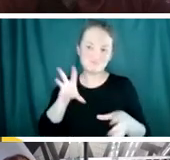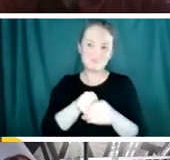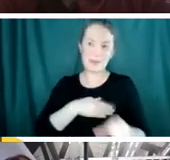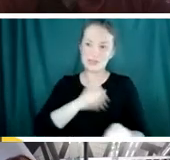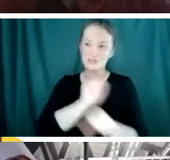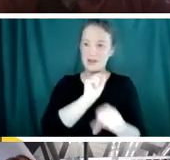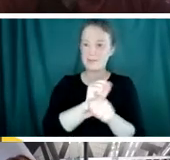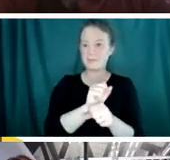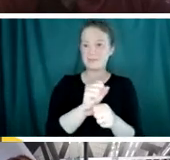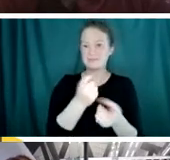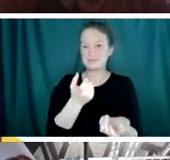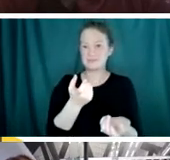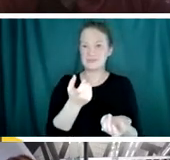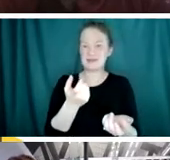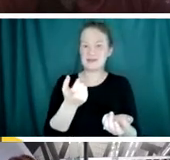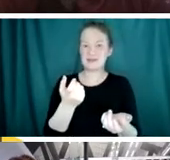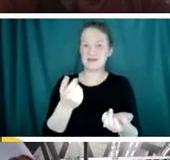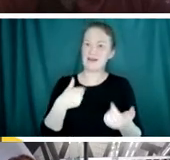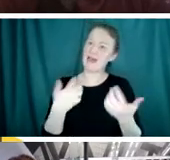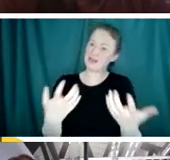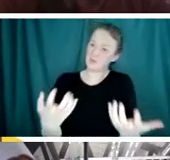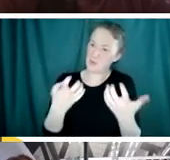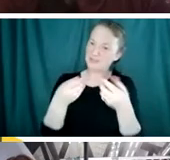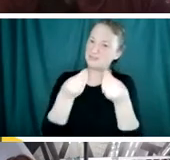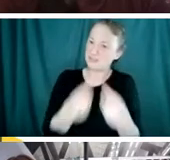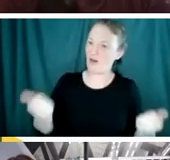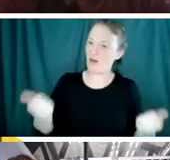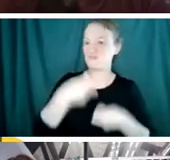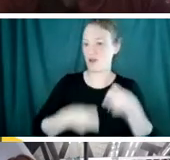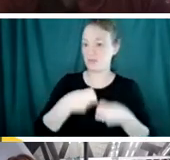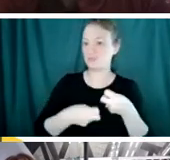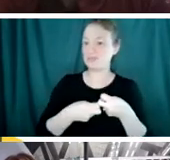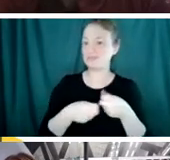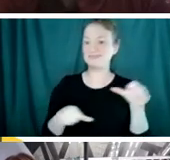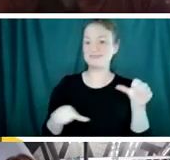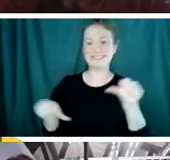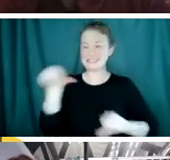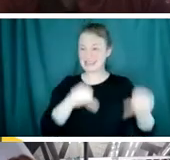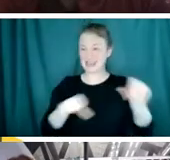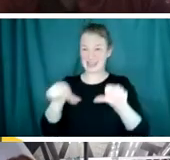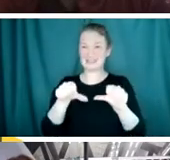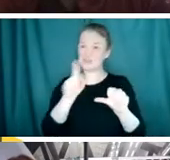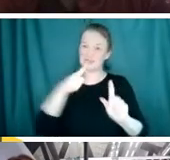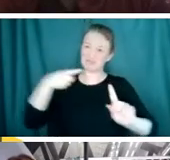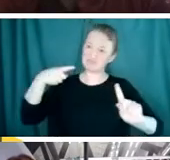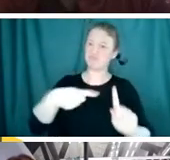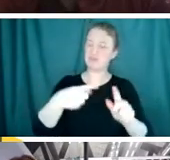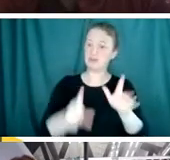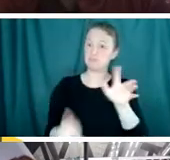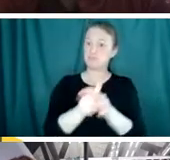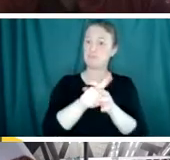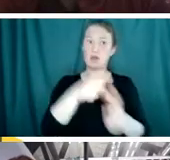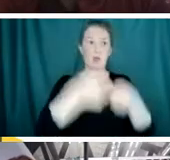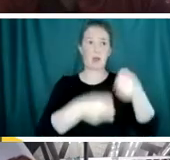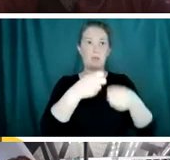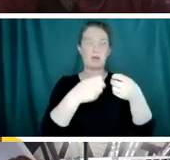continuous need or want to solve problems. Science, that's really what that does. You continuously have an issue that you then